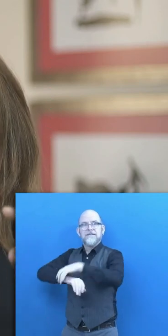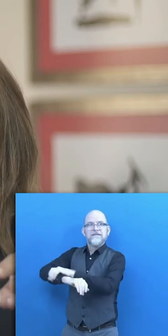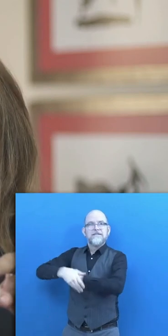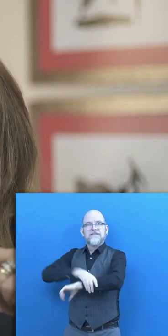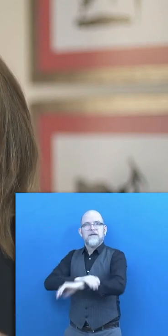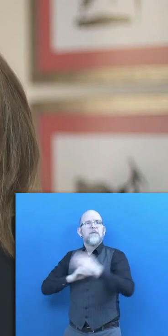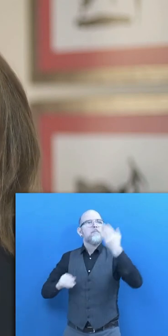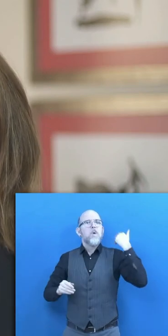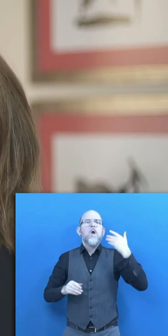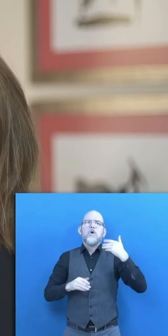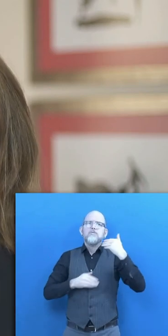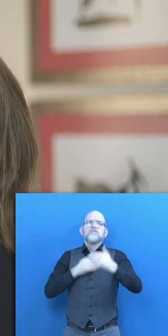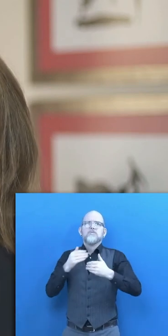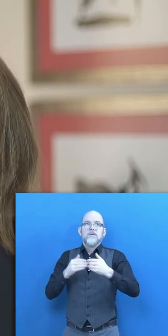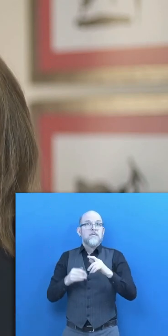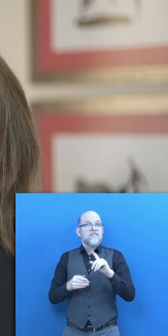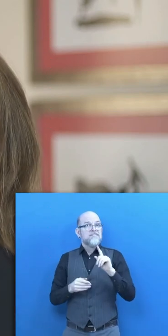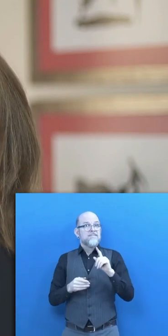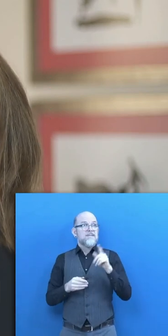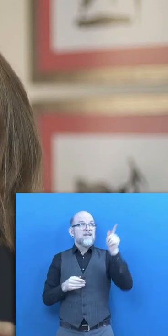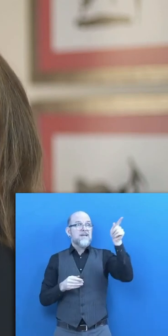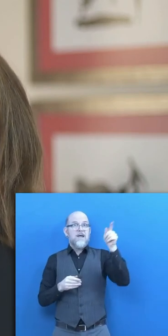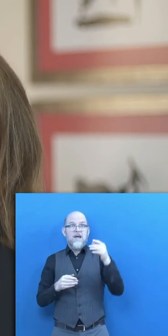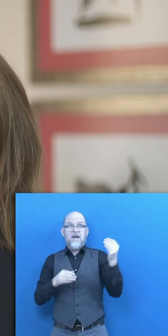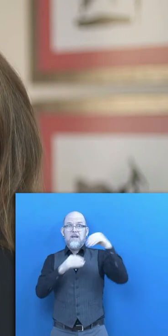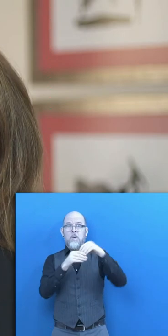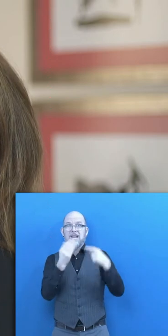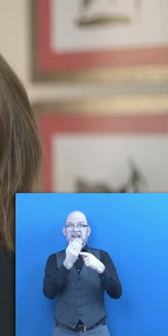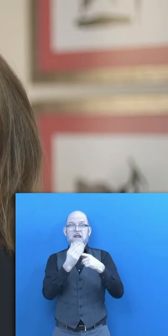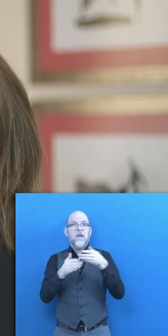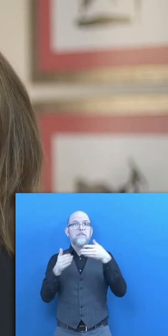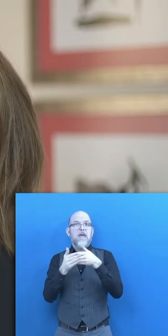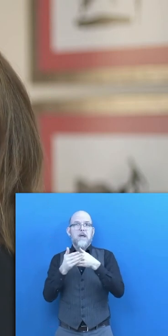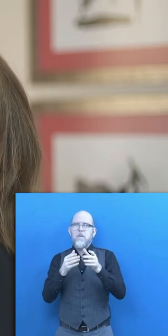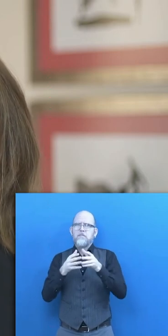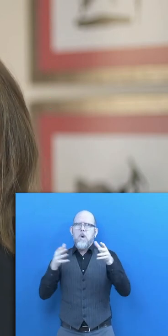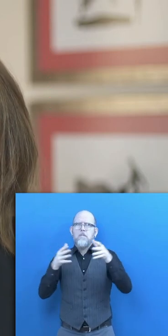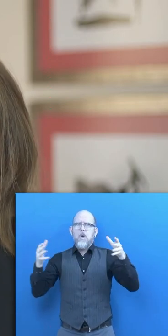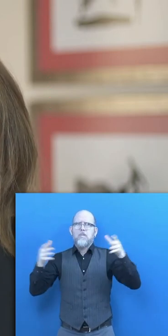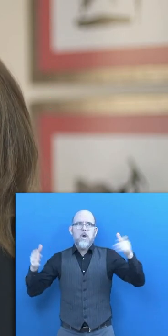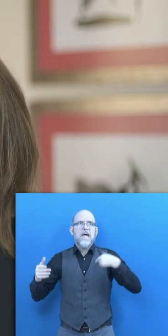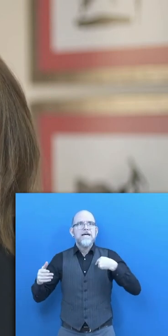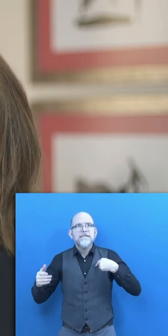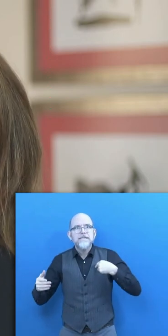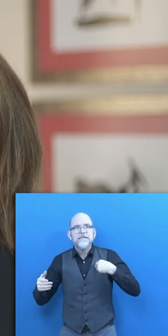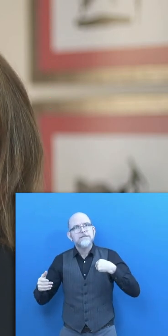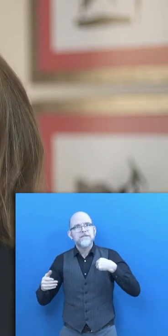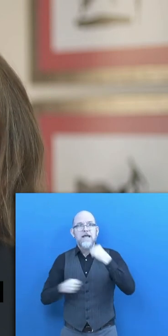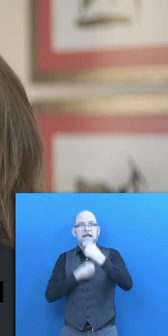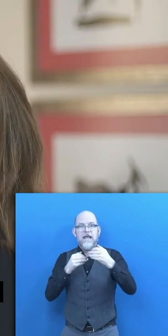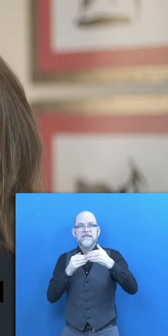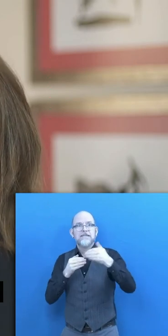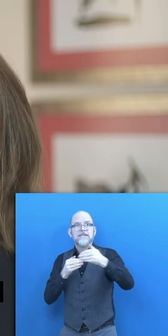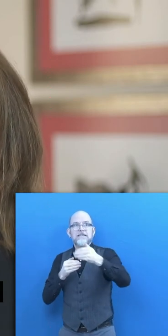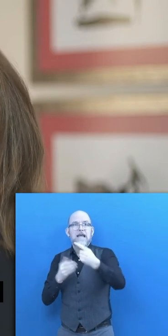now, more than ever, because some barriers have increased. In the coming years, we are also expecting that